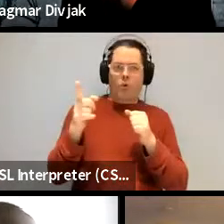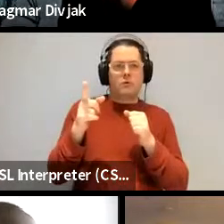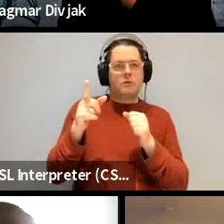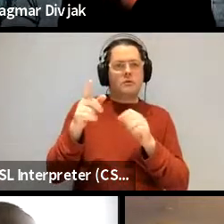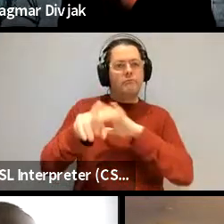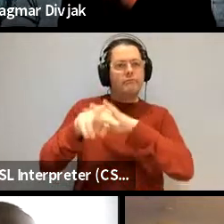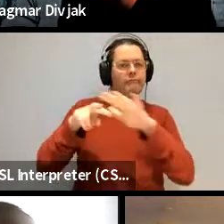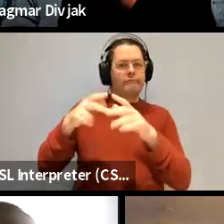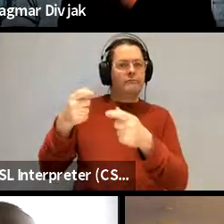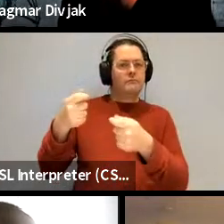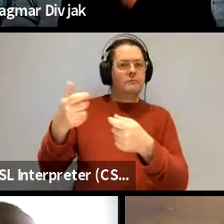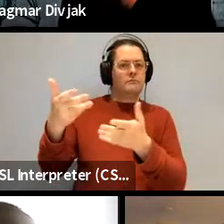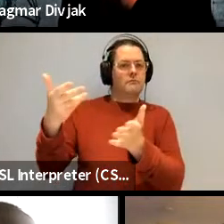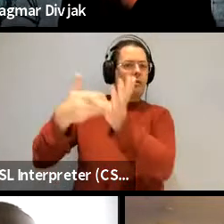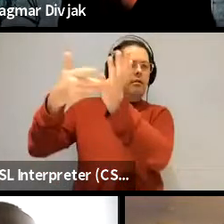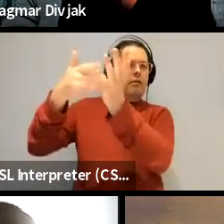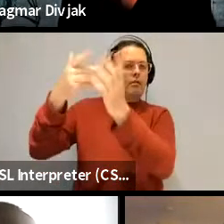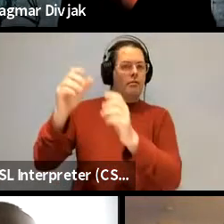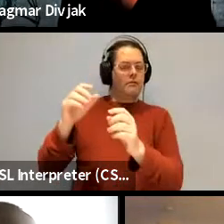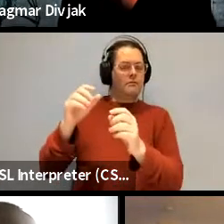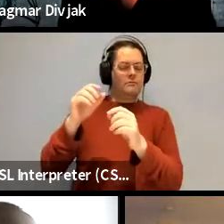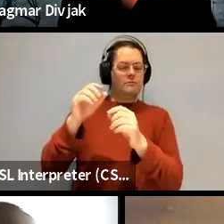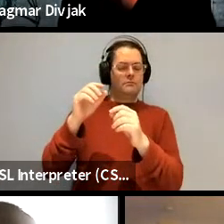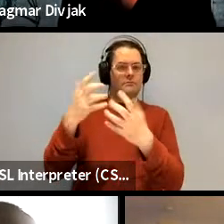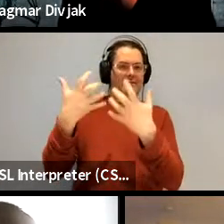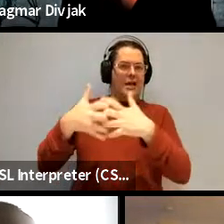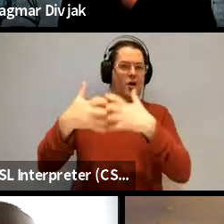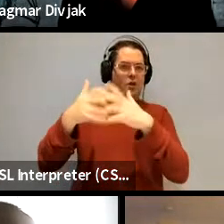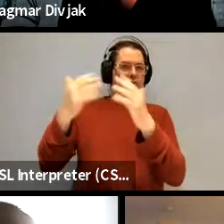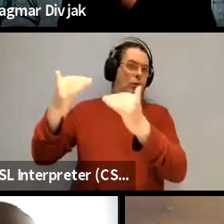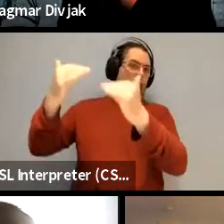in the you know related um sciences